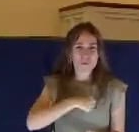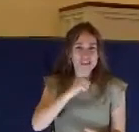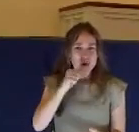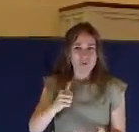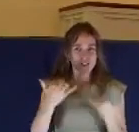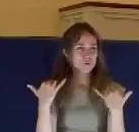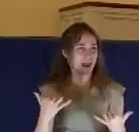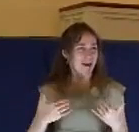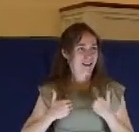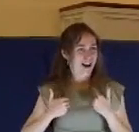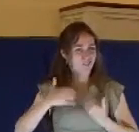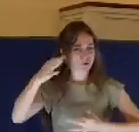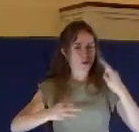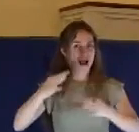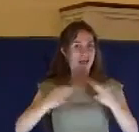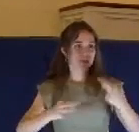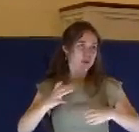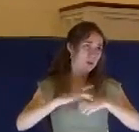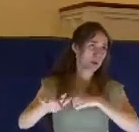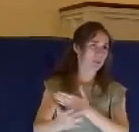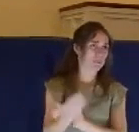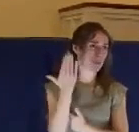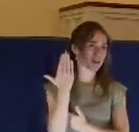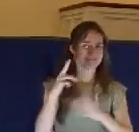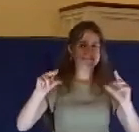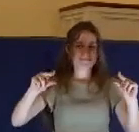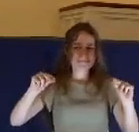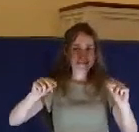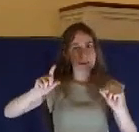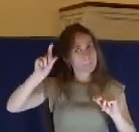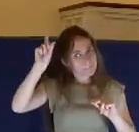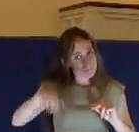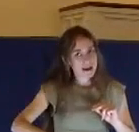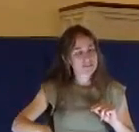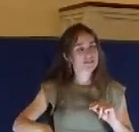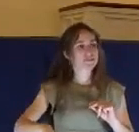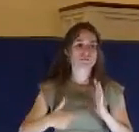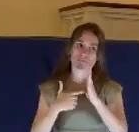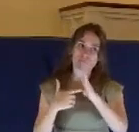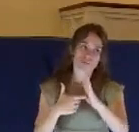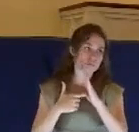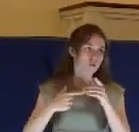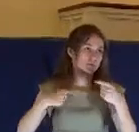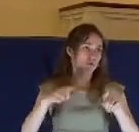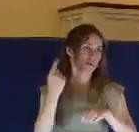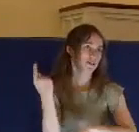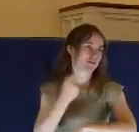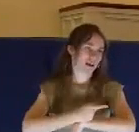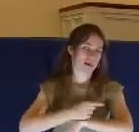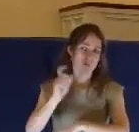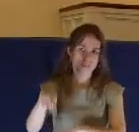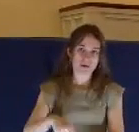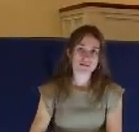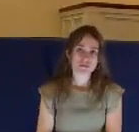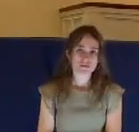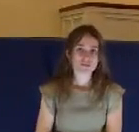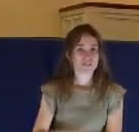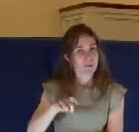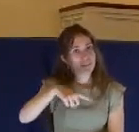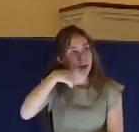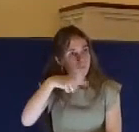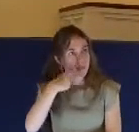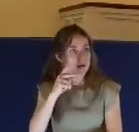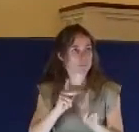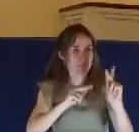morning or 2 in the morning. They have to be during the day. It has to be done in public. There can be no secret trials.